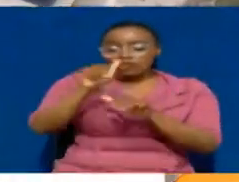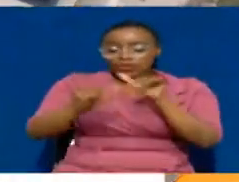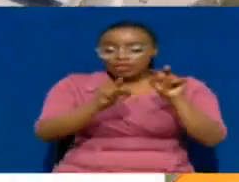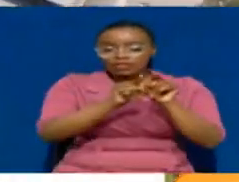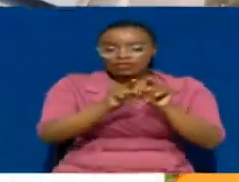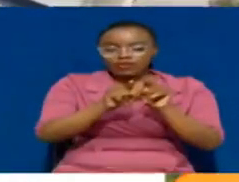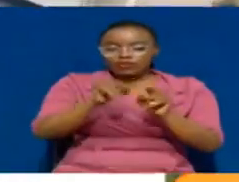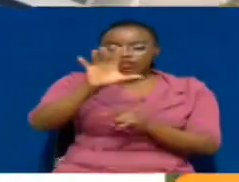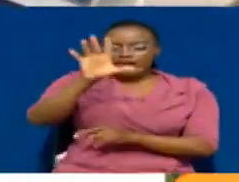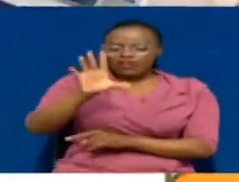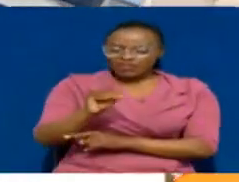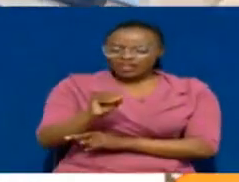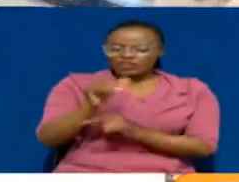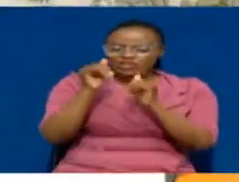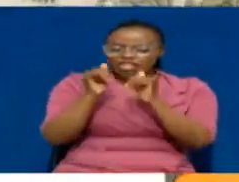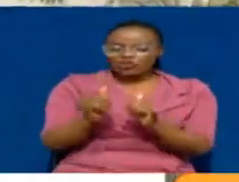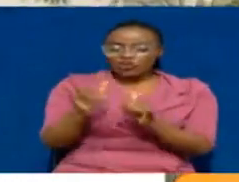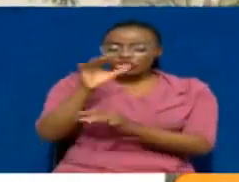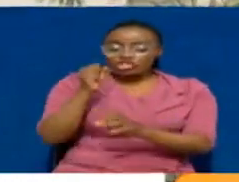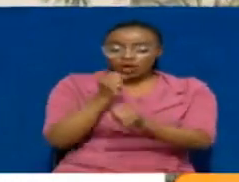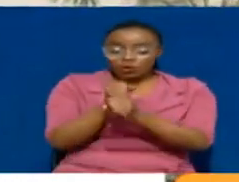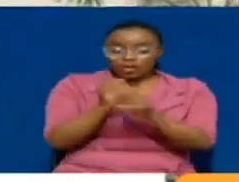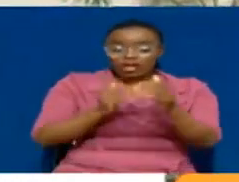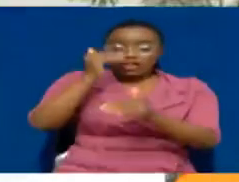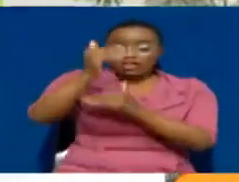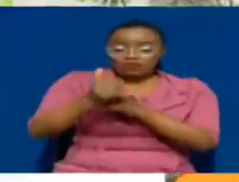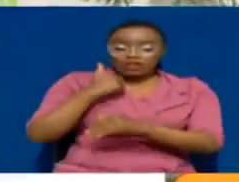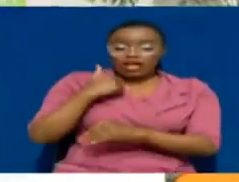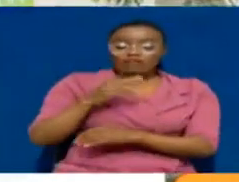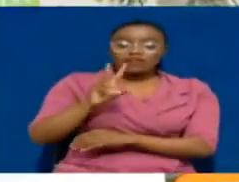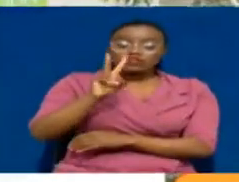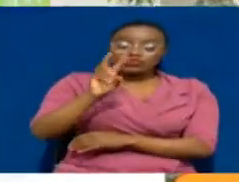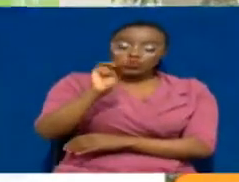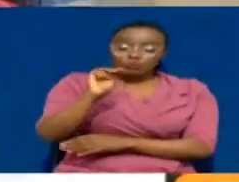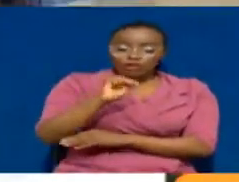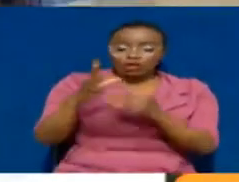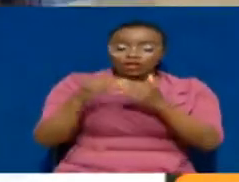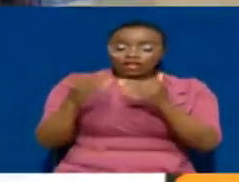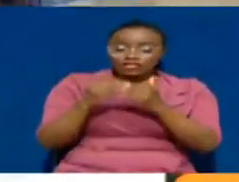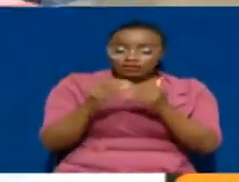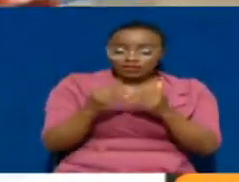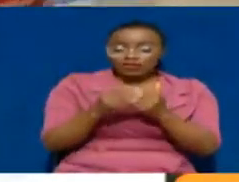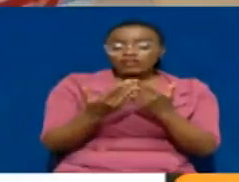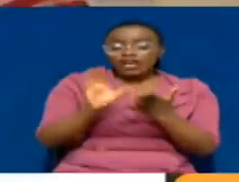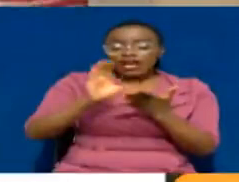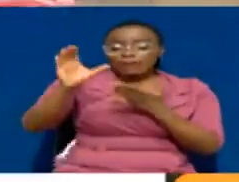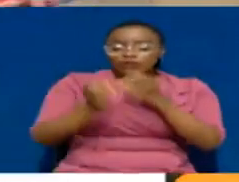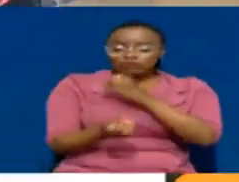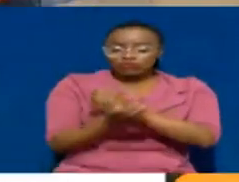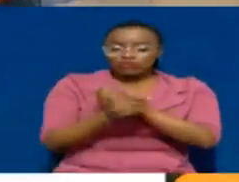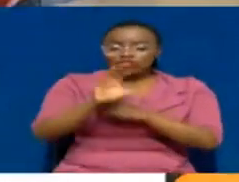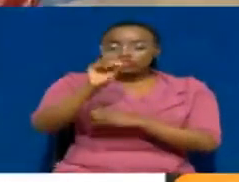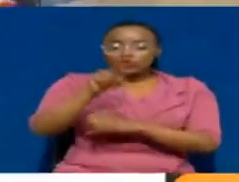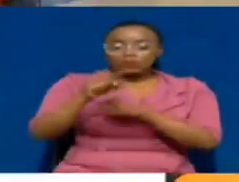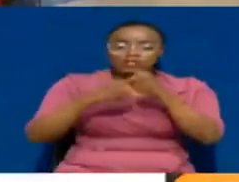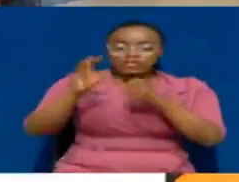Solitaire Afrikan became the new shareholder after paying roughly 2 million U.S. dollars in capital subscription to secure a